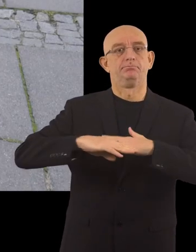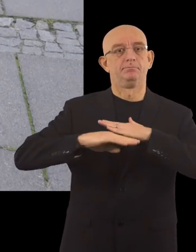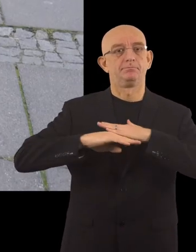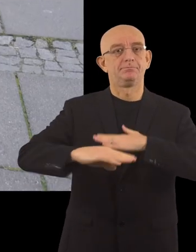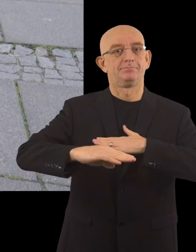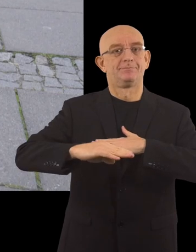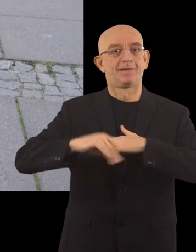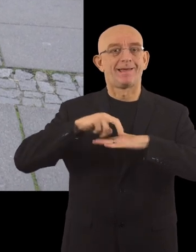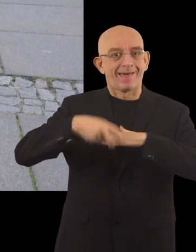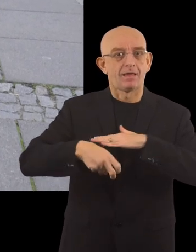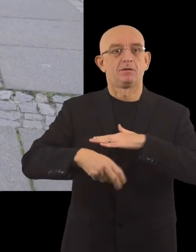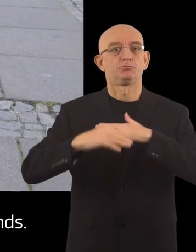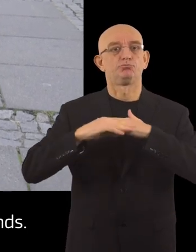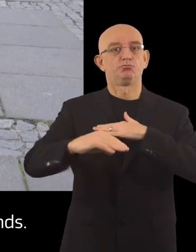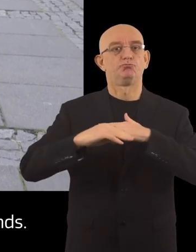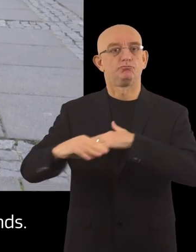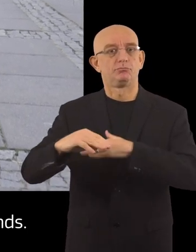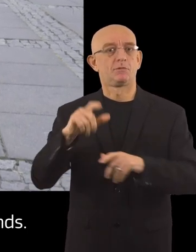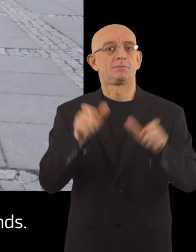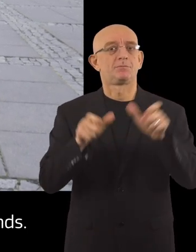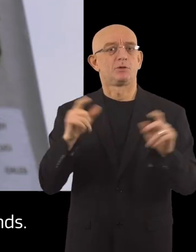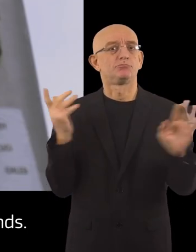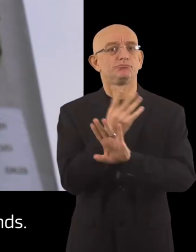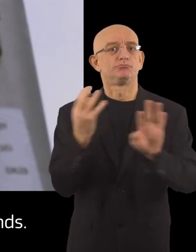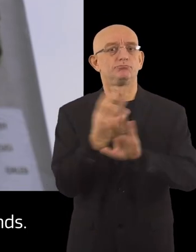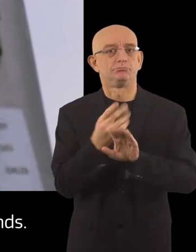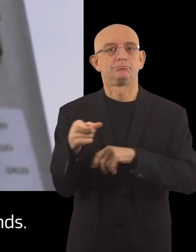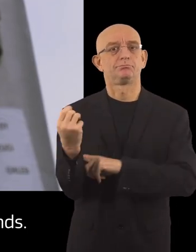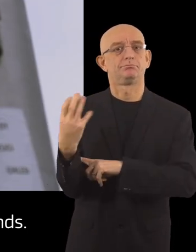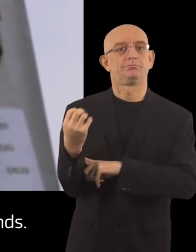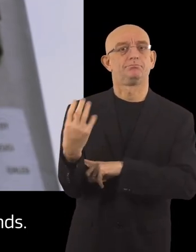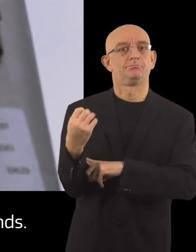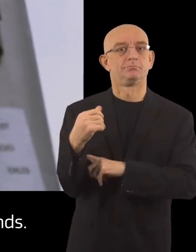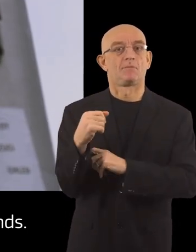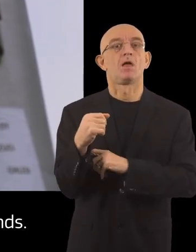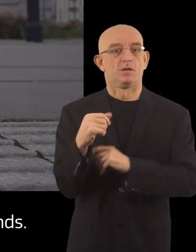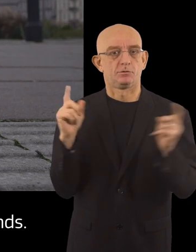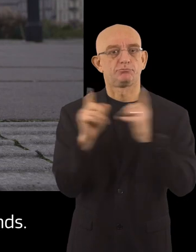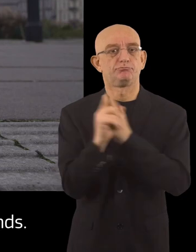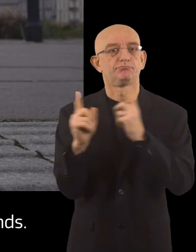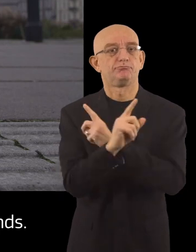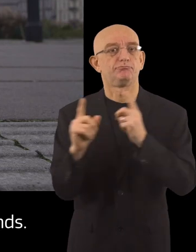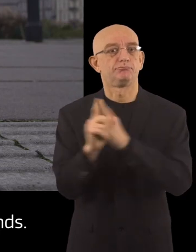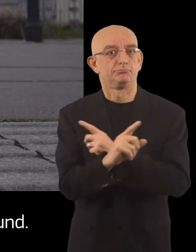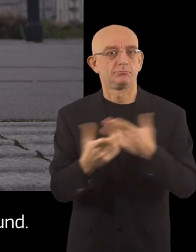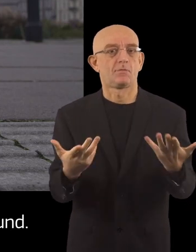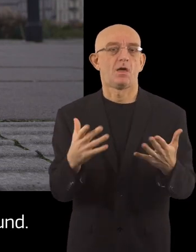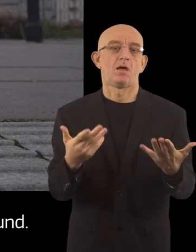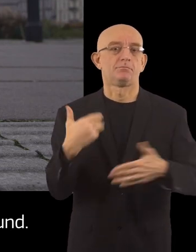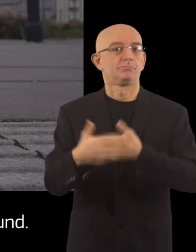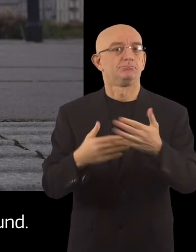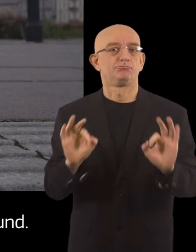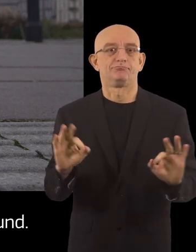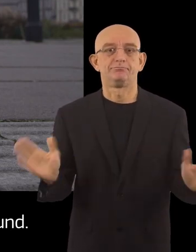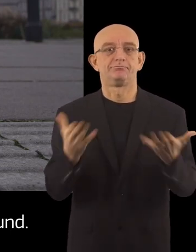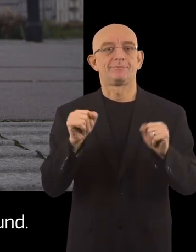curbs at pedestrian crossings have been lowered and equipped for the tension pulse. Some pedestrian crossings now play sounds. Now